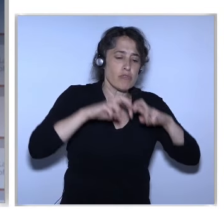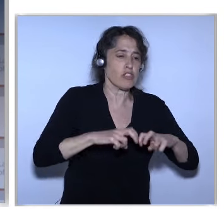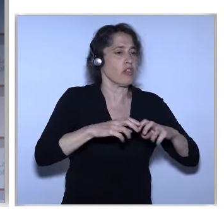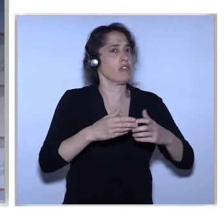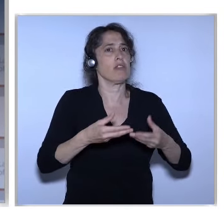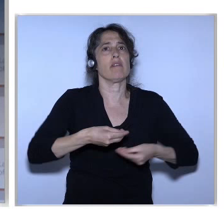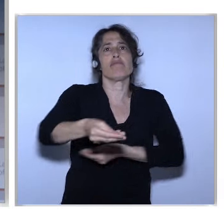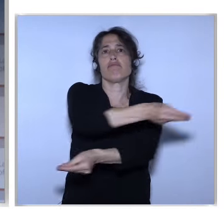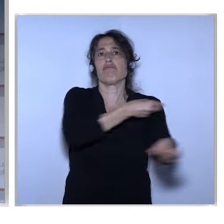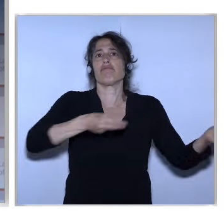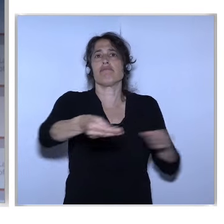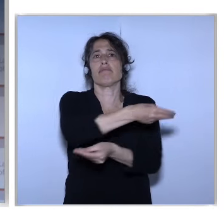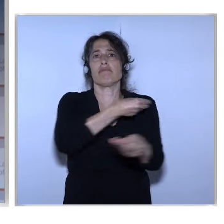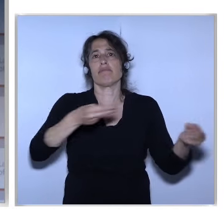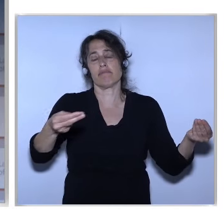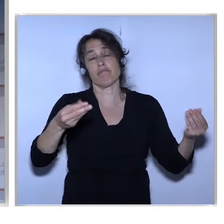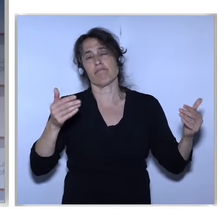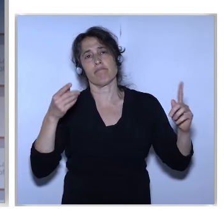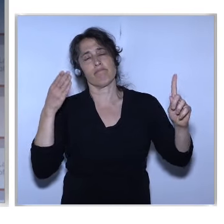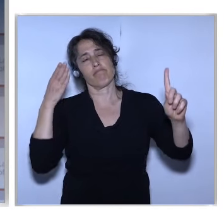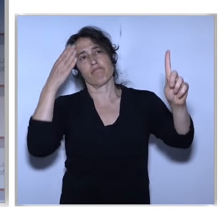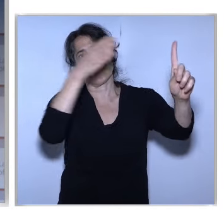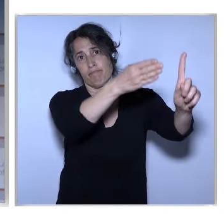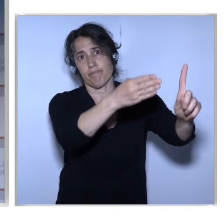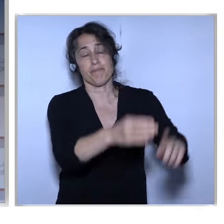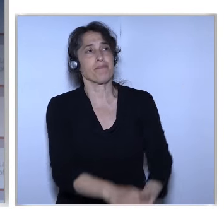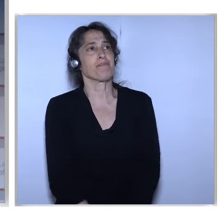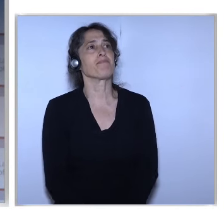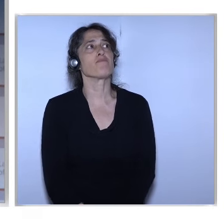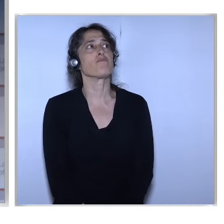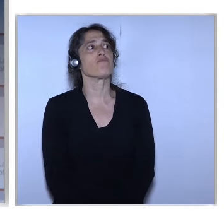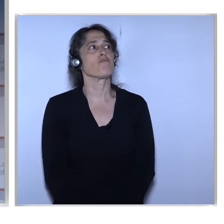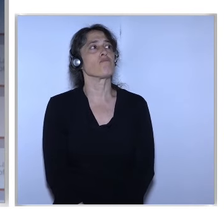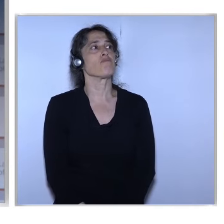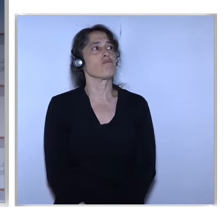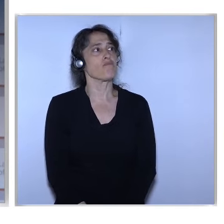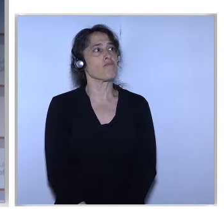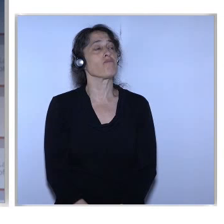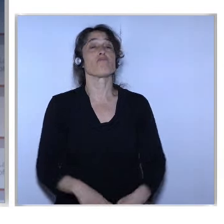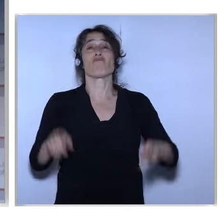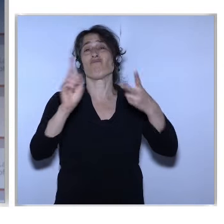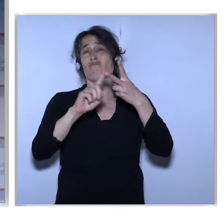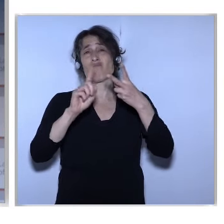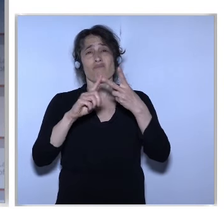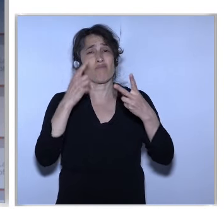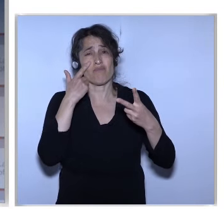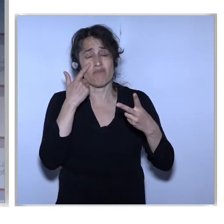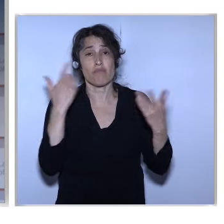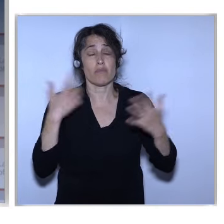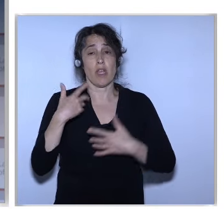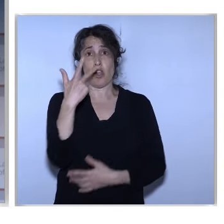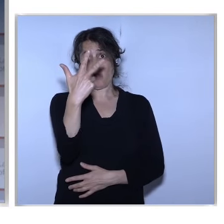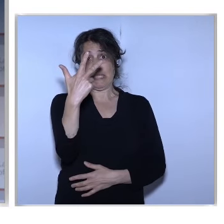Concrete Move Ahead Dimension This Front Number Two We Already Have Three Cities